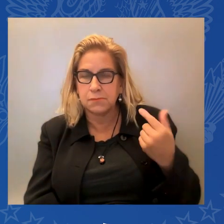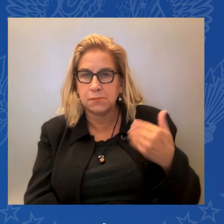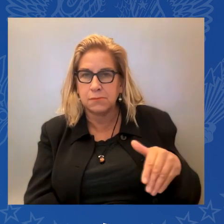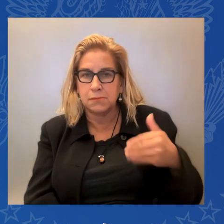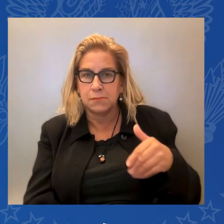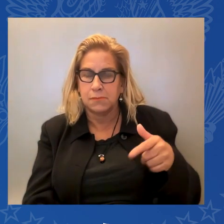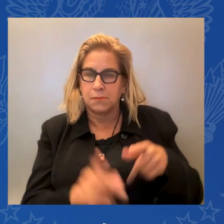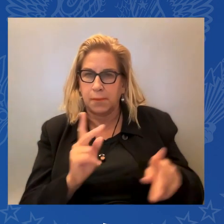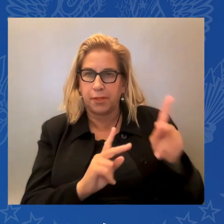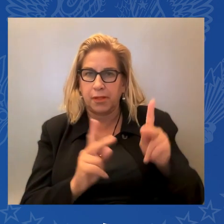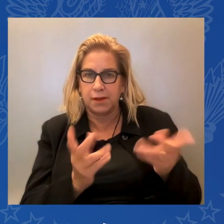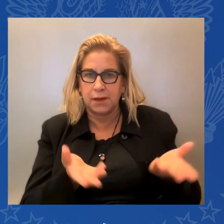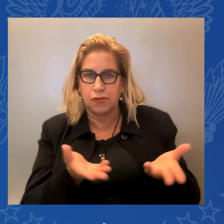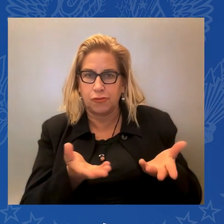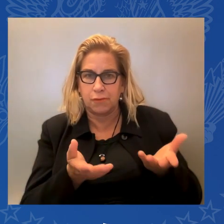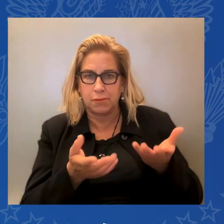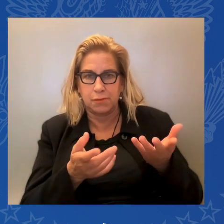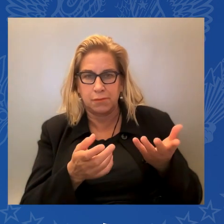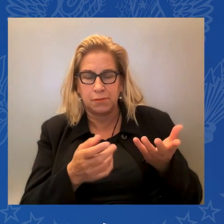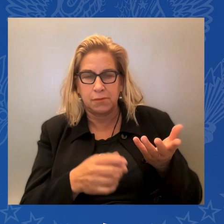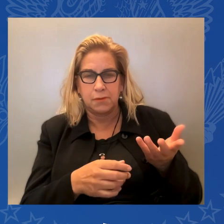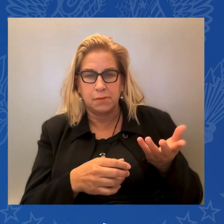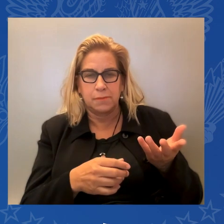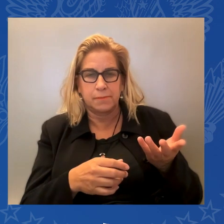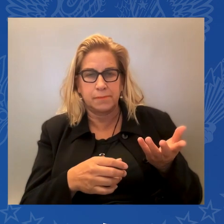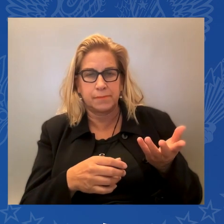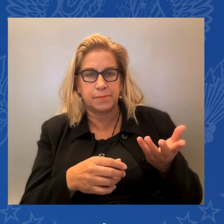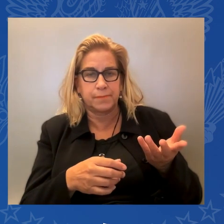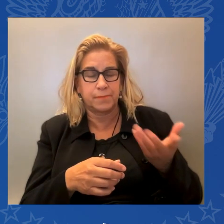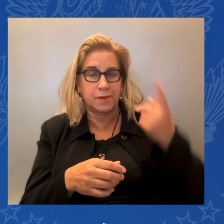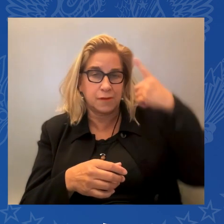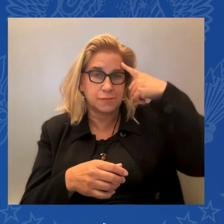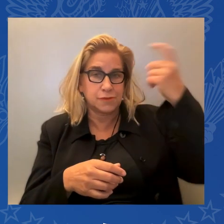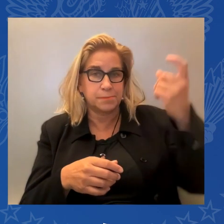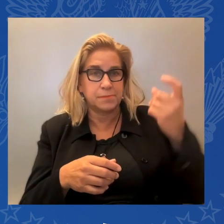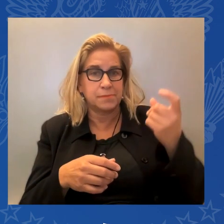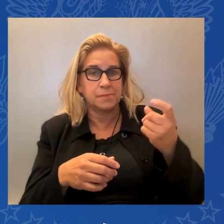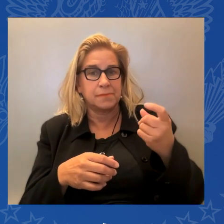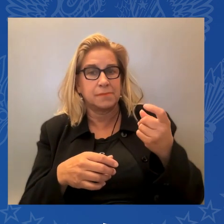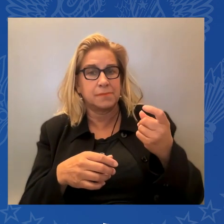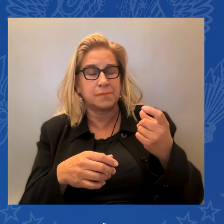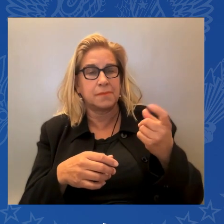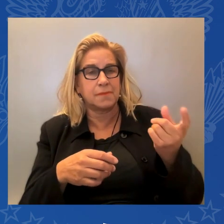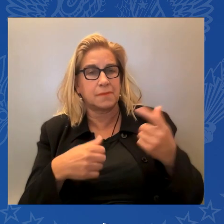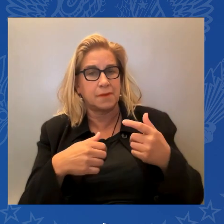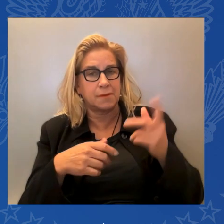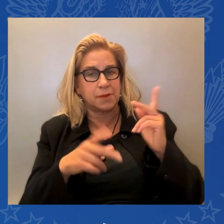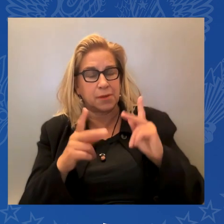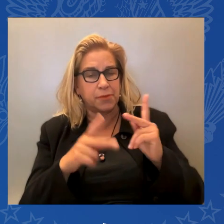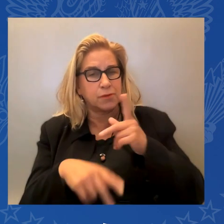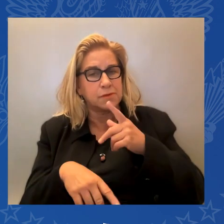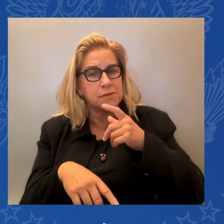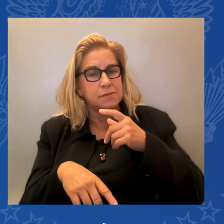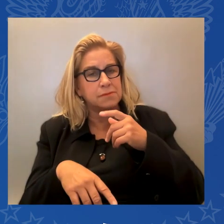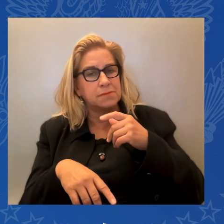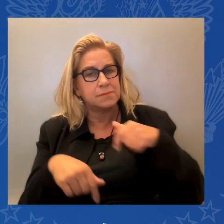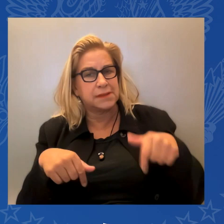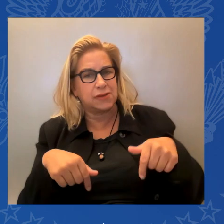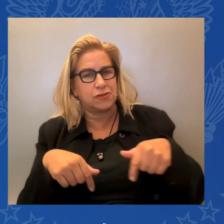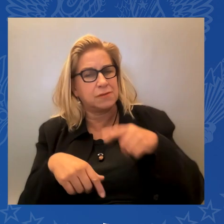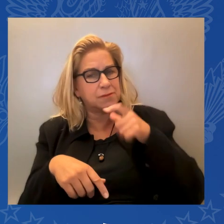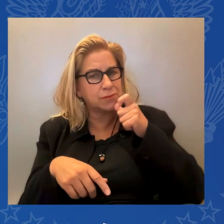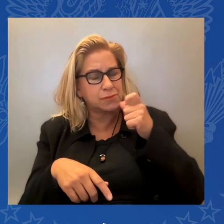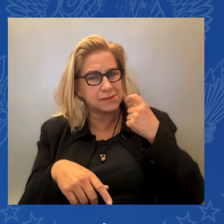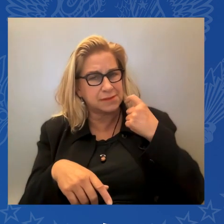families who've been here like the ambassadors for generations. And for that reason, Congress should take action to honor Latino community